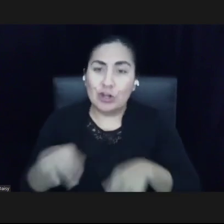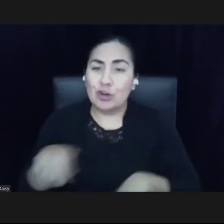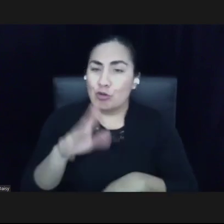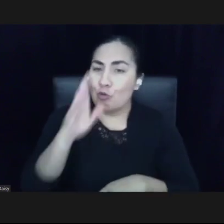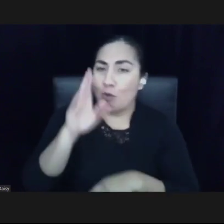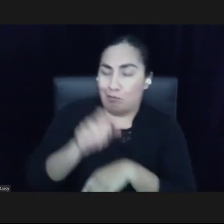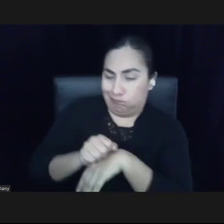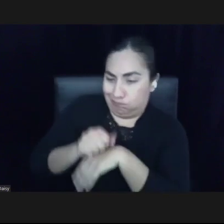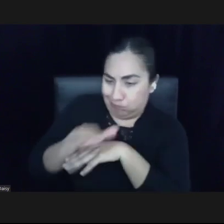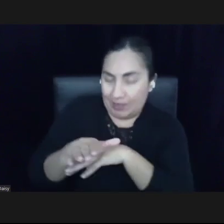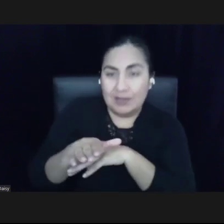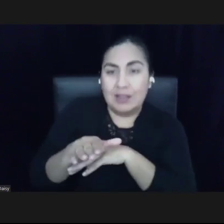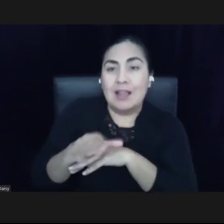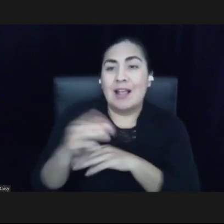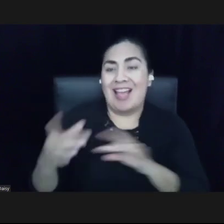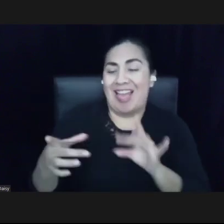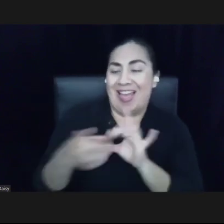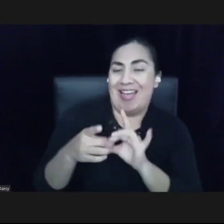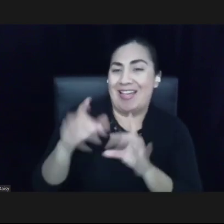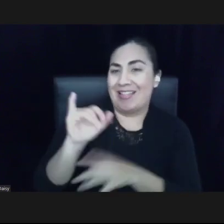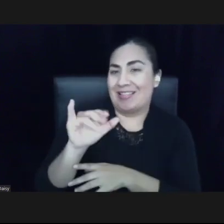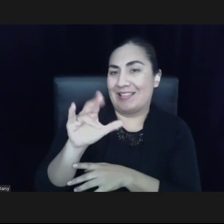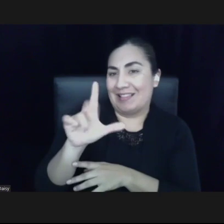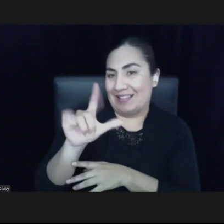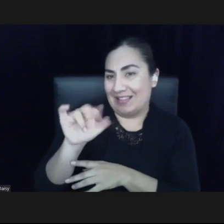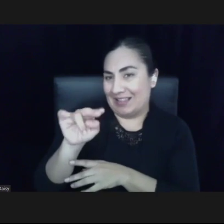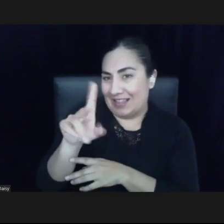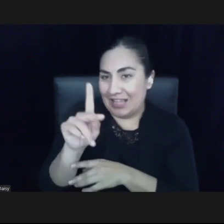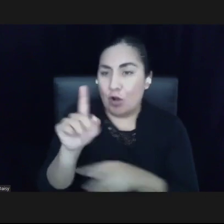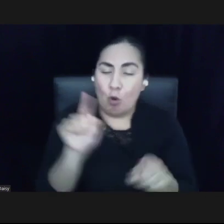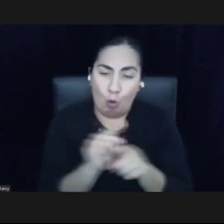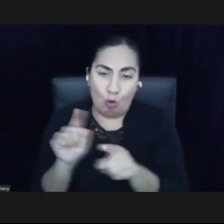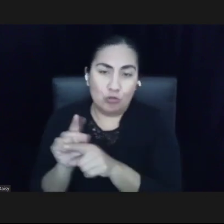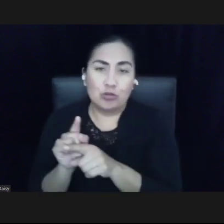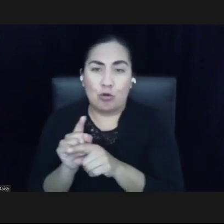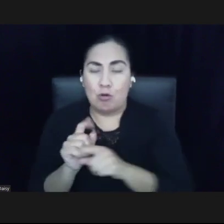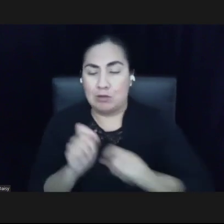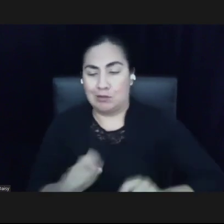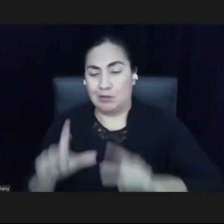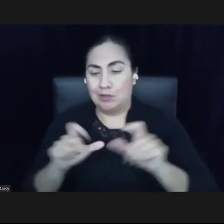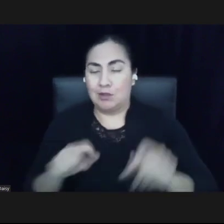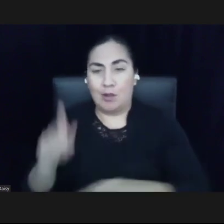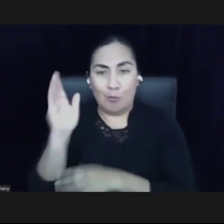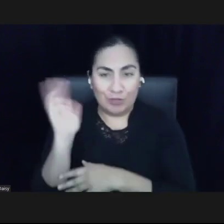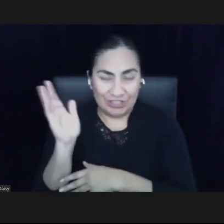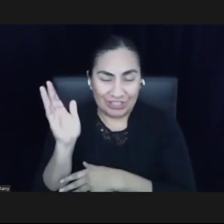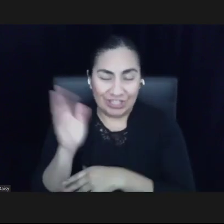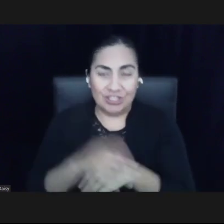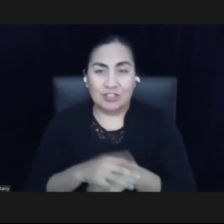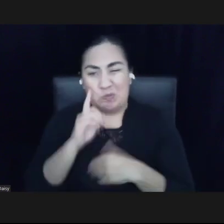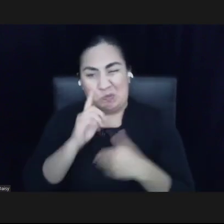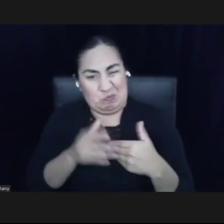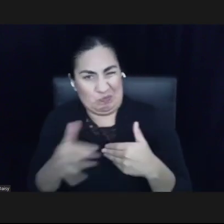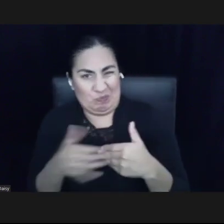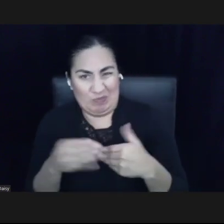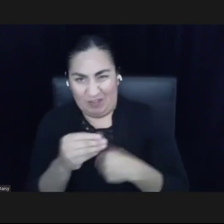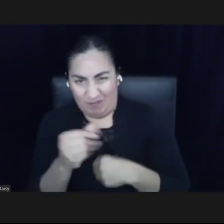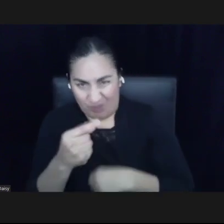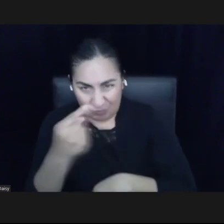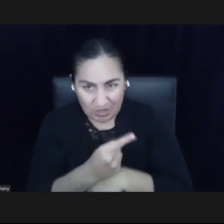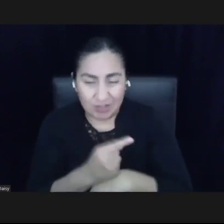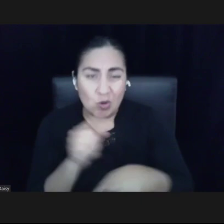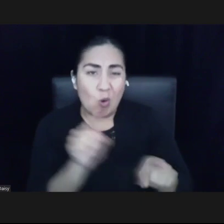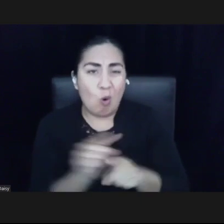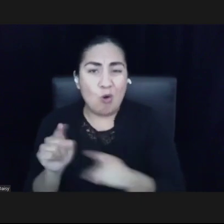recorded file as well as a presentation slides in the next few days. We also invite you to take a brief survey that we will share immediately